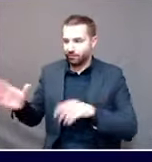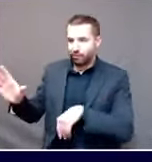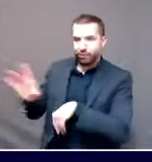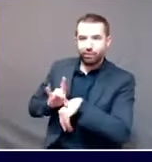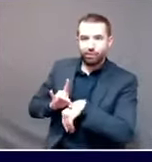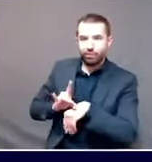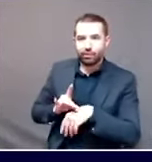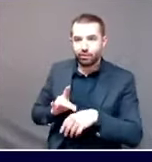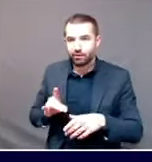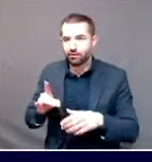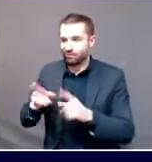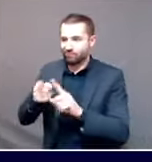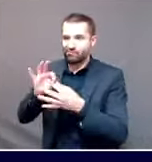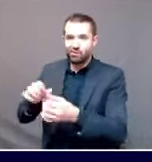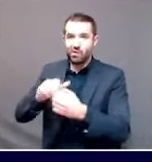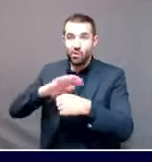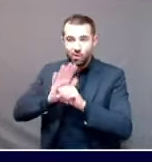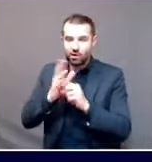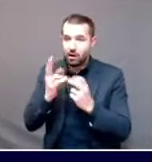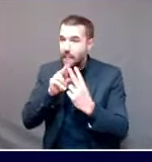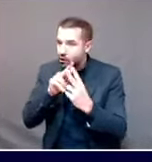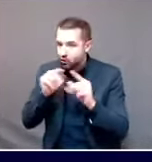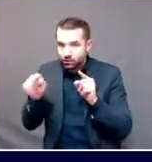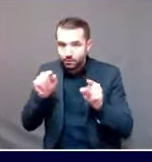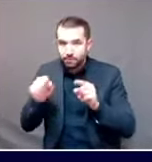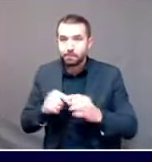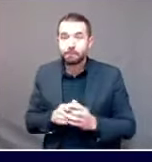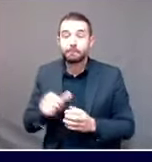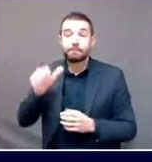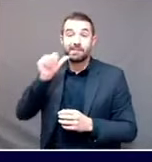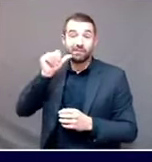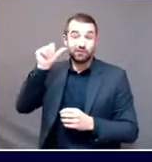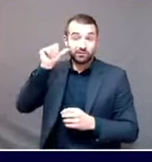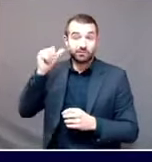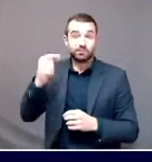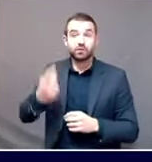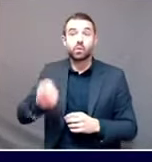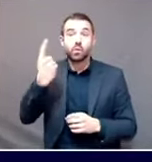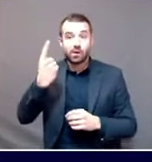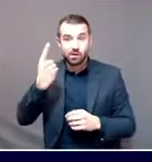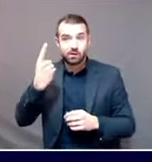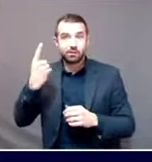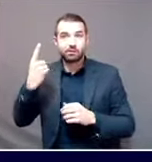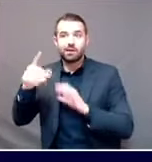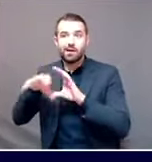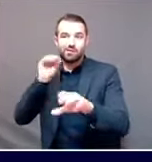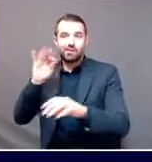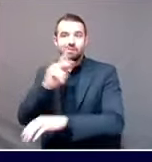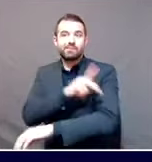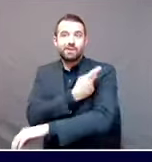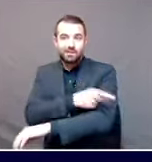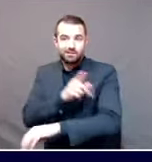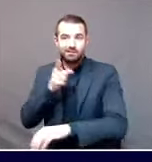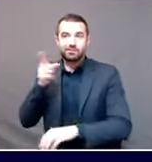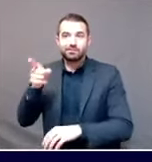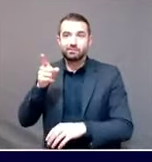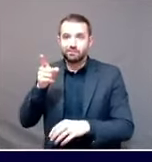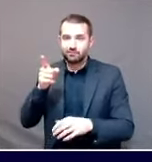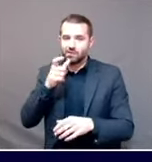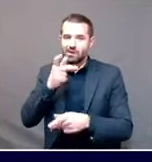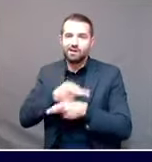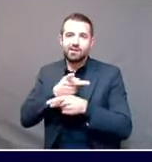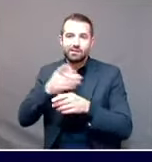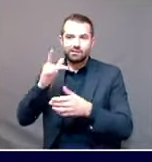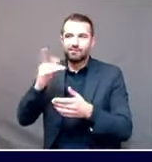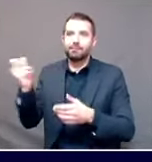outpatient primary care physician who was posing this question. And our focus right now for the first part